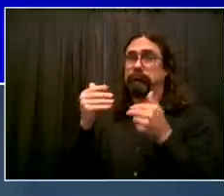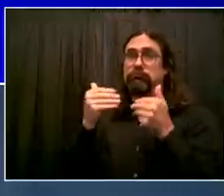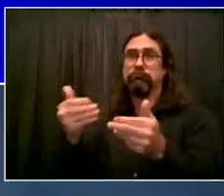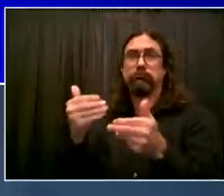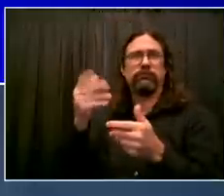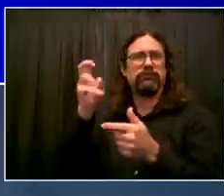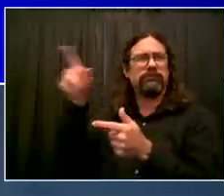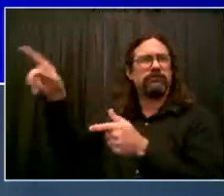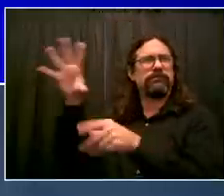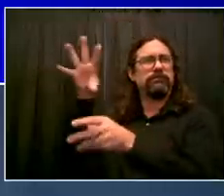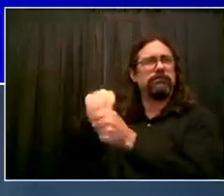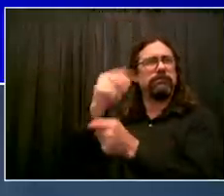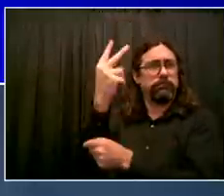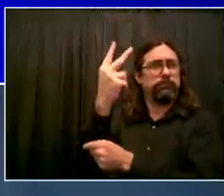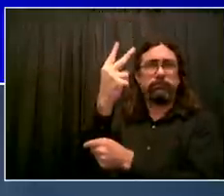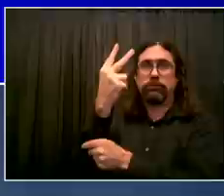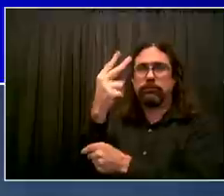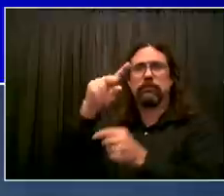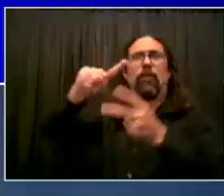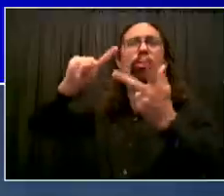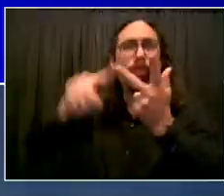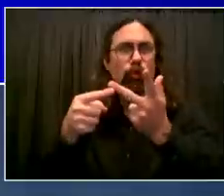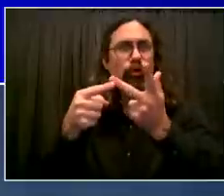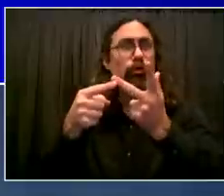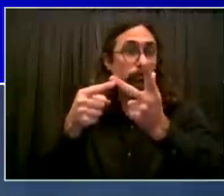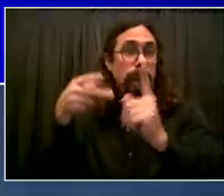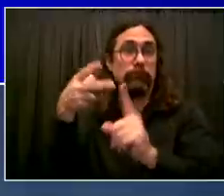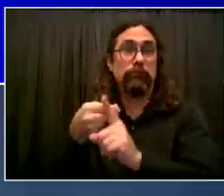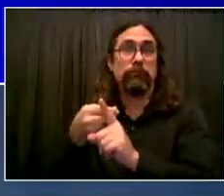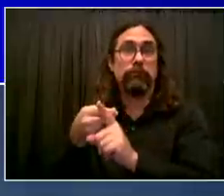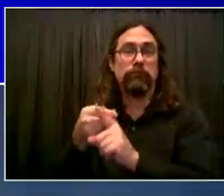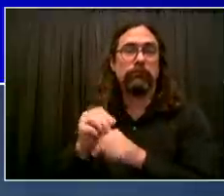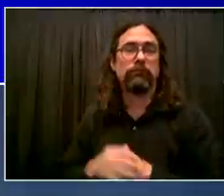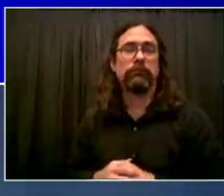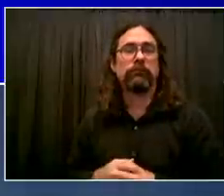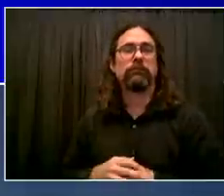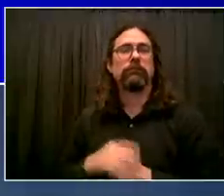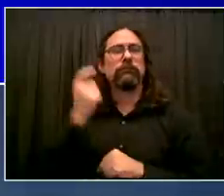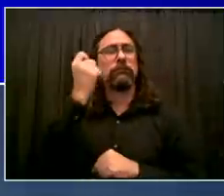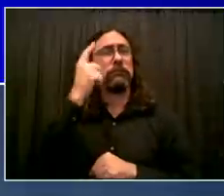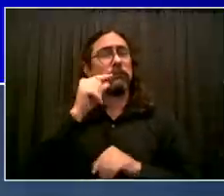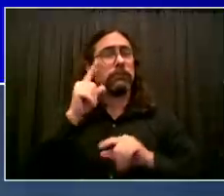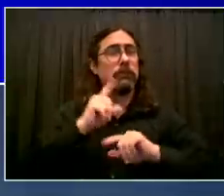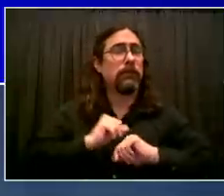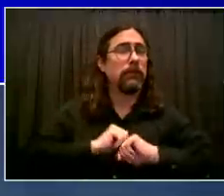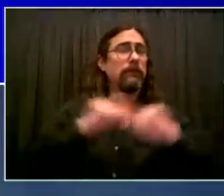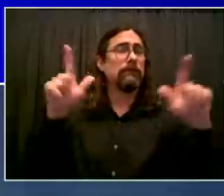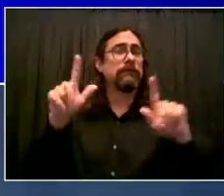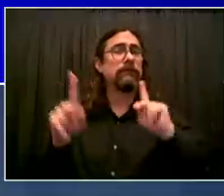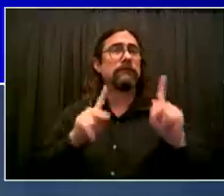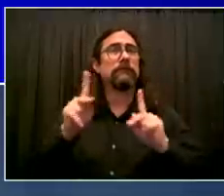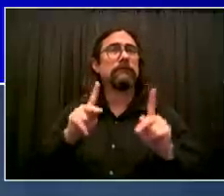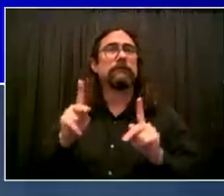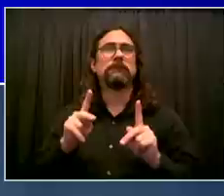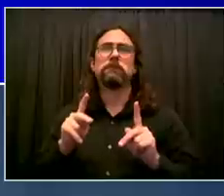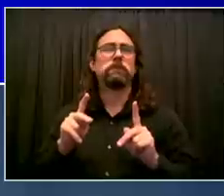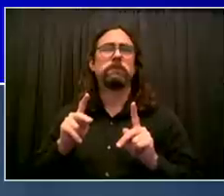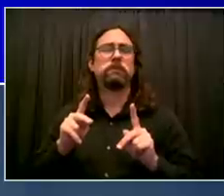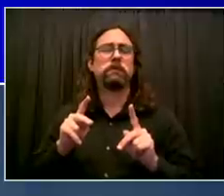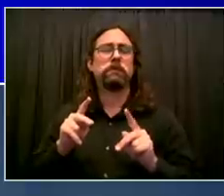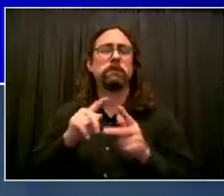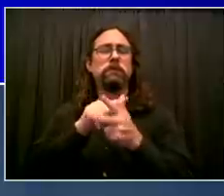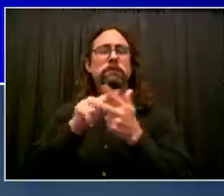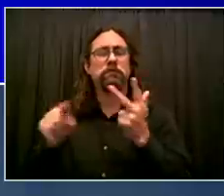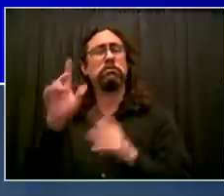who originally got Pfizer shots can get the Pfizer booster. We do expect those other approvals very soon for boosters. And the one I'm